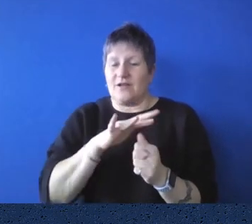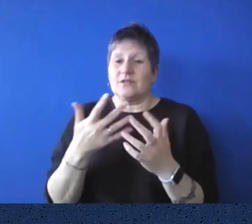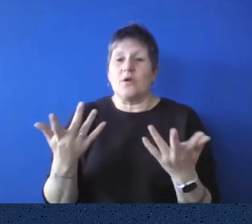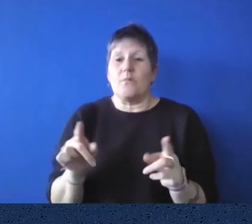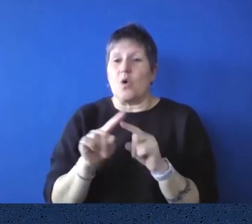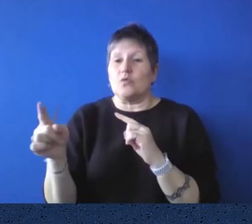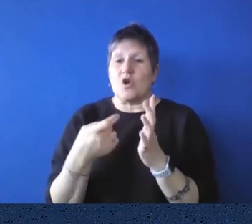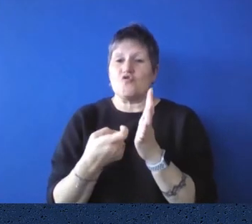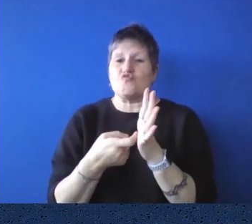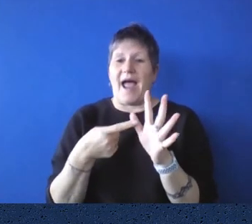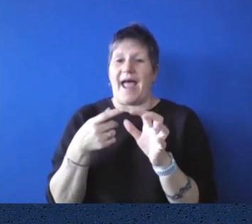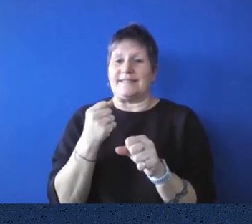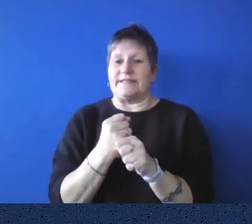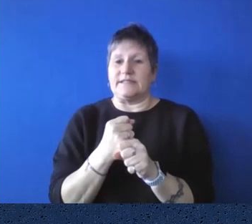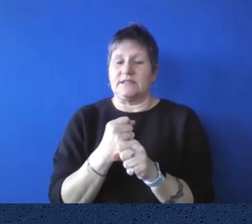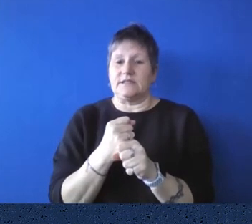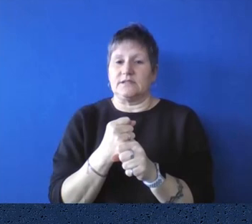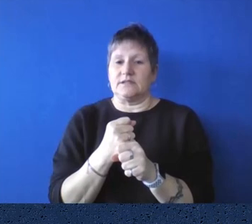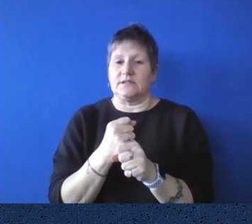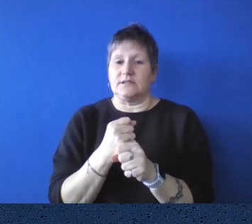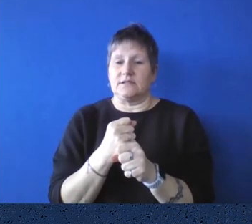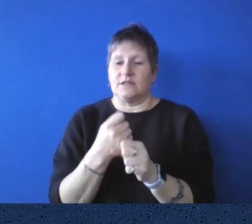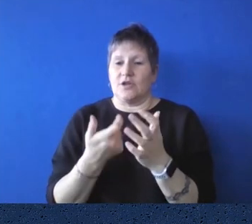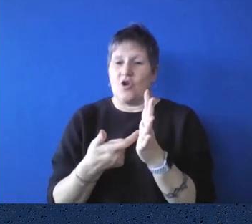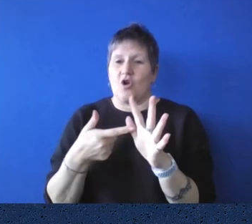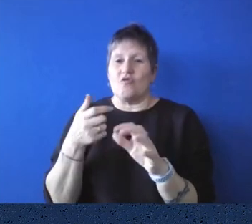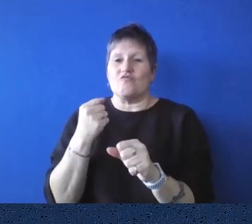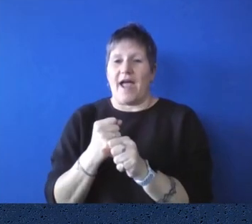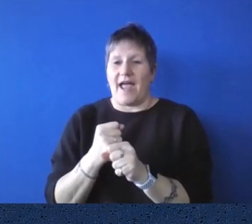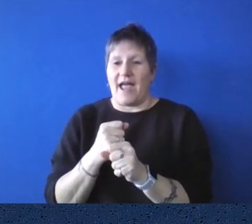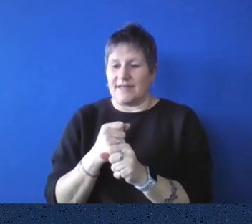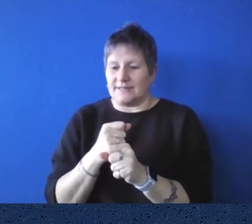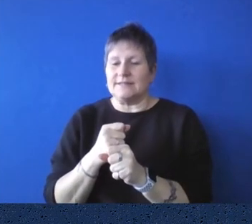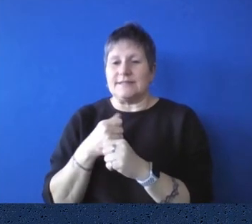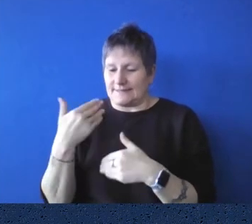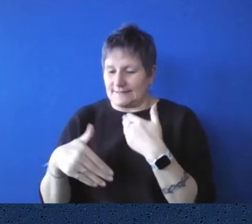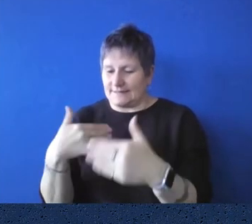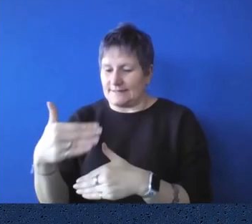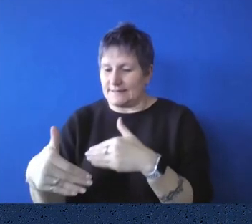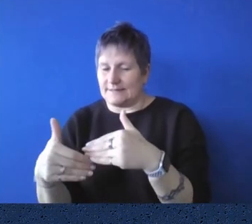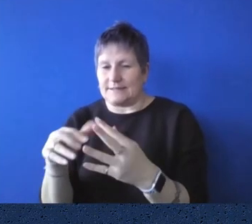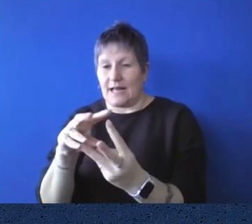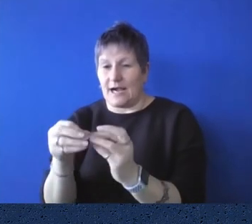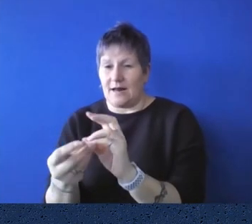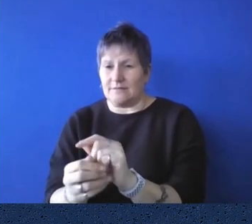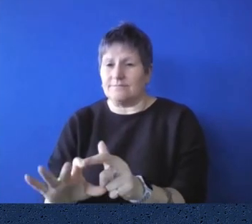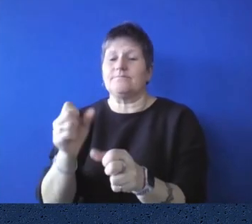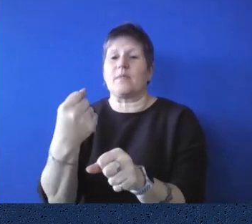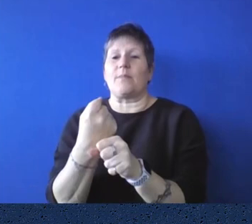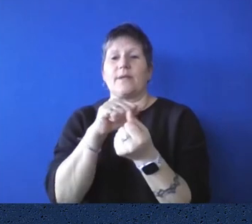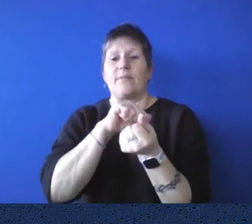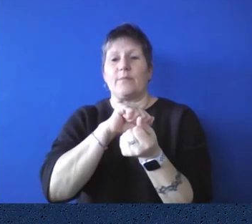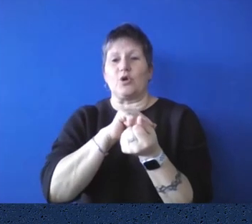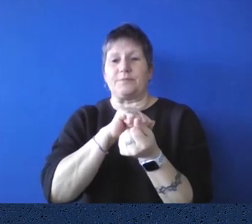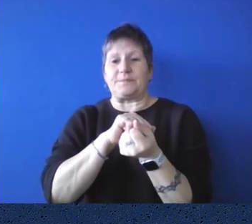They would take the rags and through a special process, create paper out of them. And the thing about